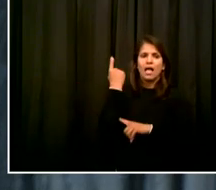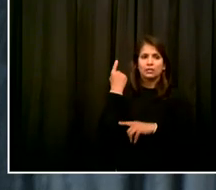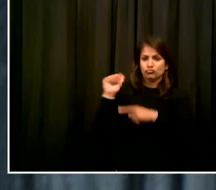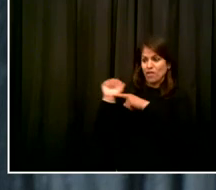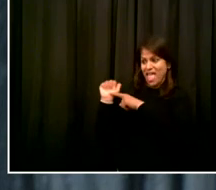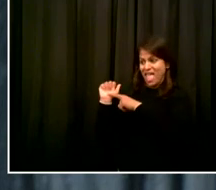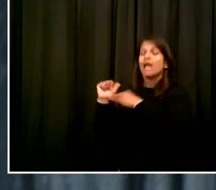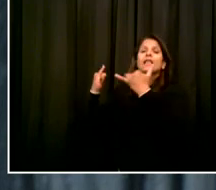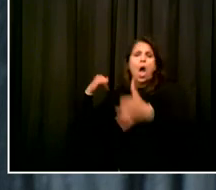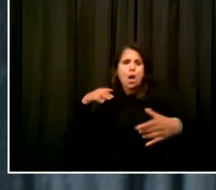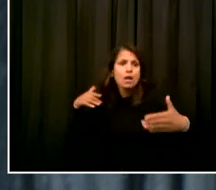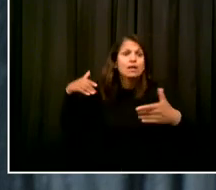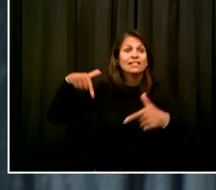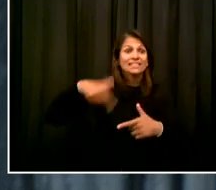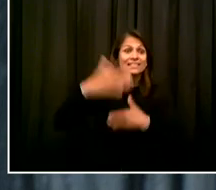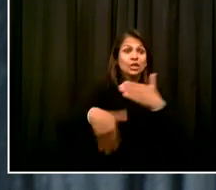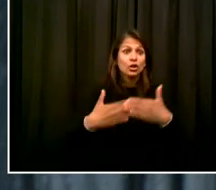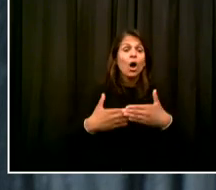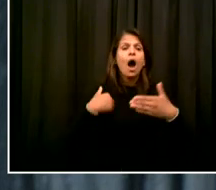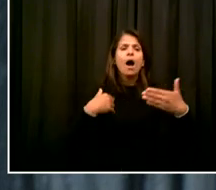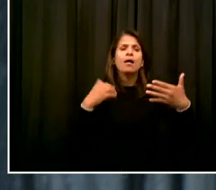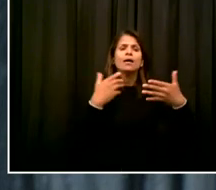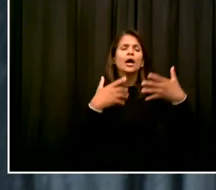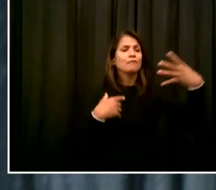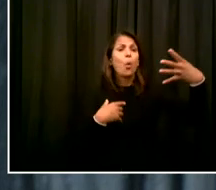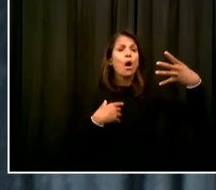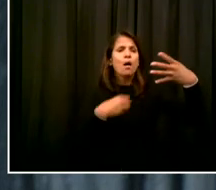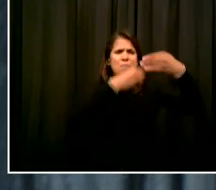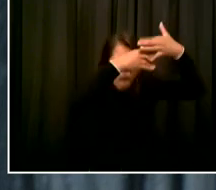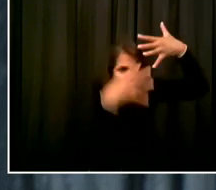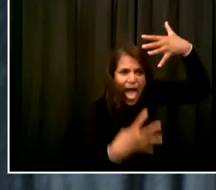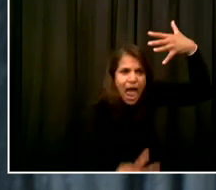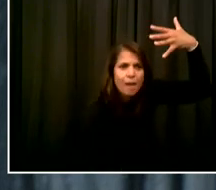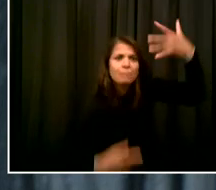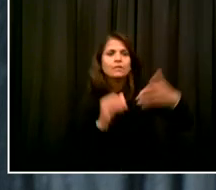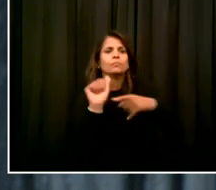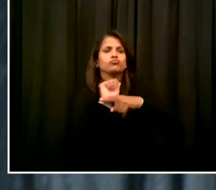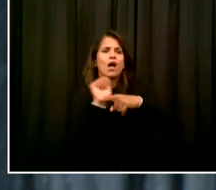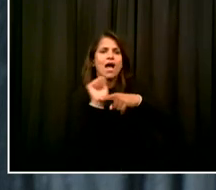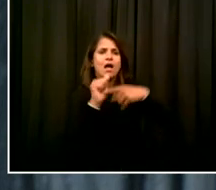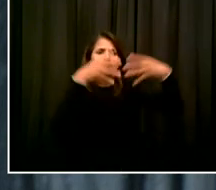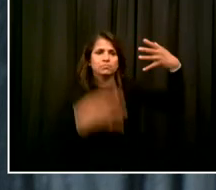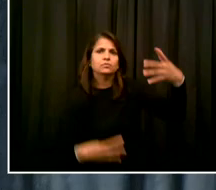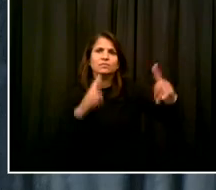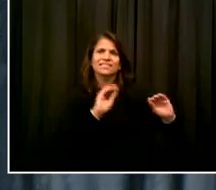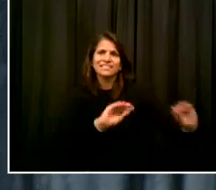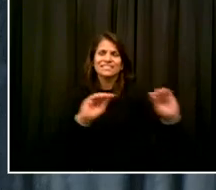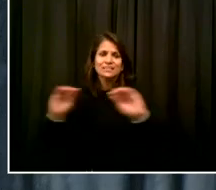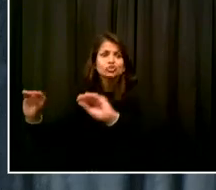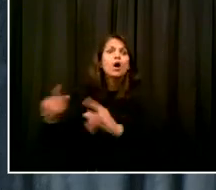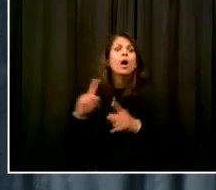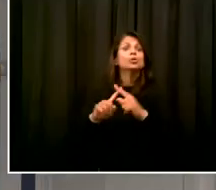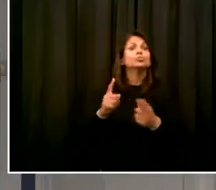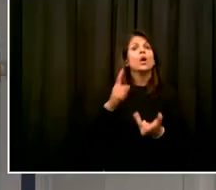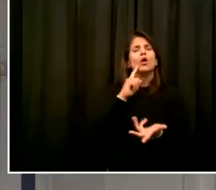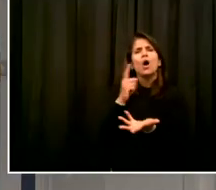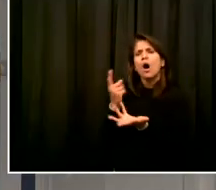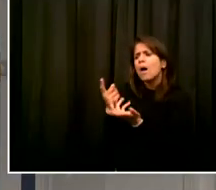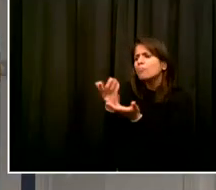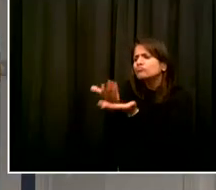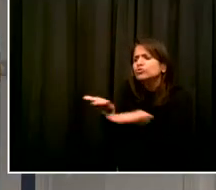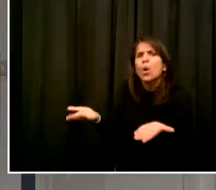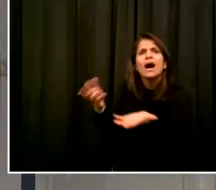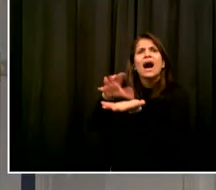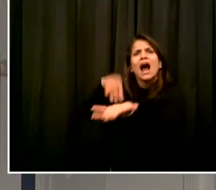tools, additional ways to integrate social-emotional learning into the curriculum going forward. Thank you.